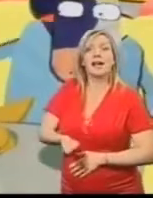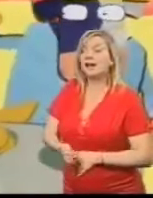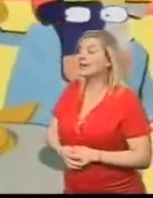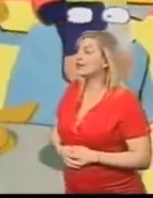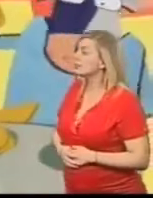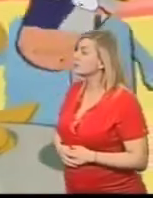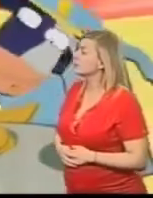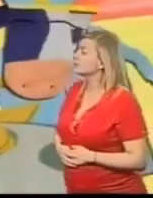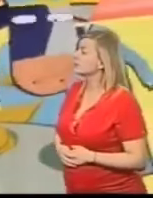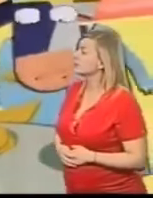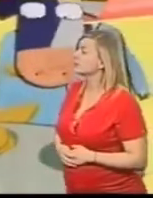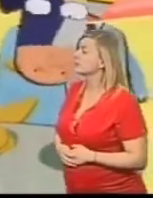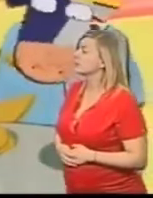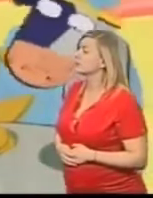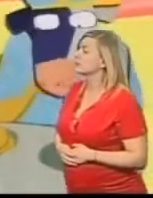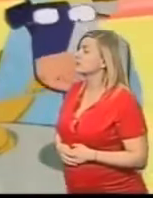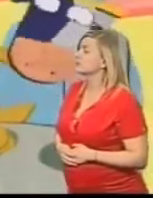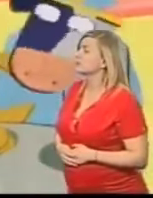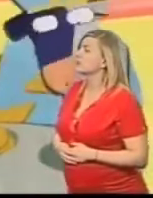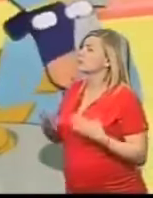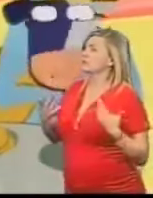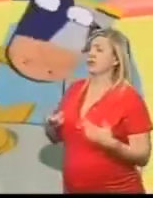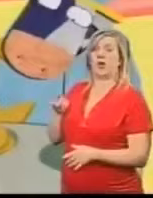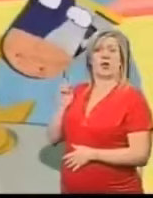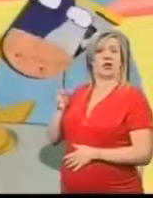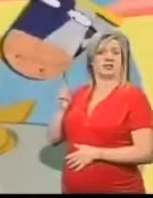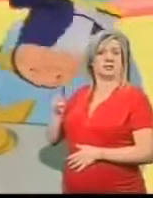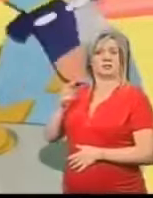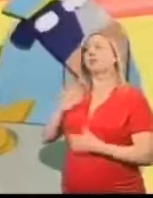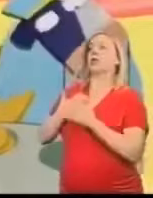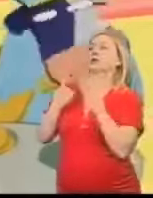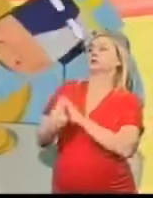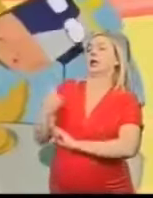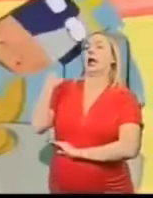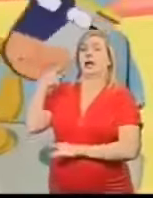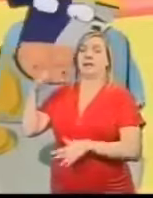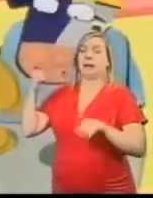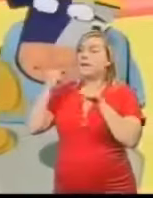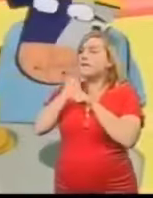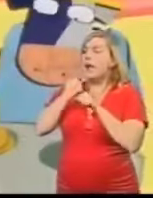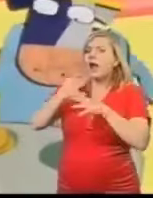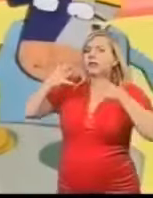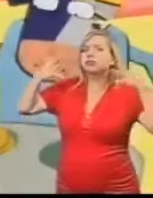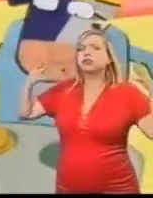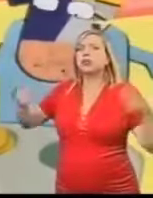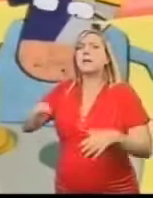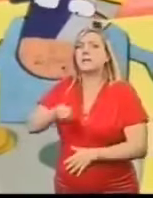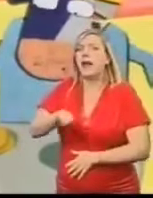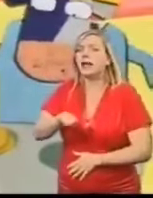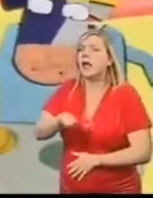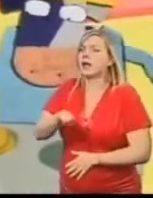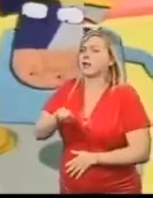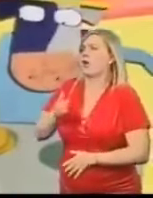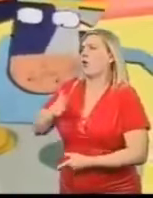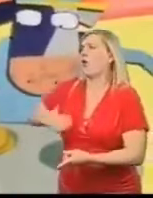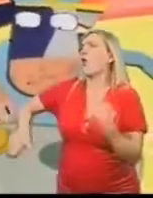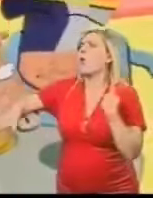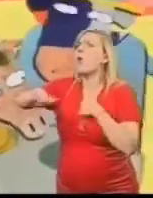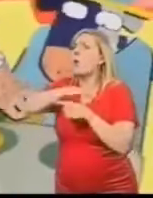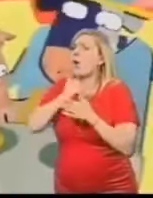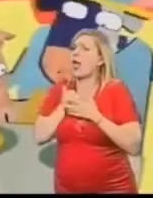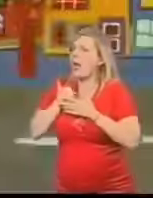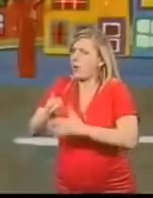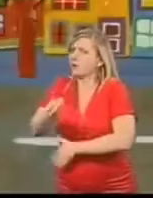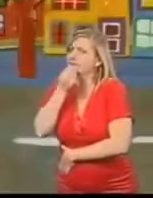And so that was the day Cipollata made a giant pancake And, of course Everyone helped her to eat it